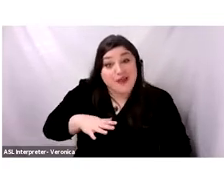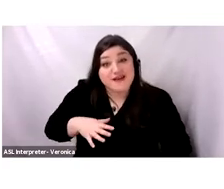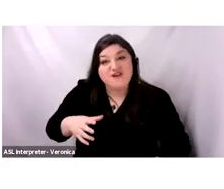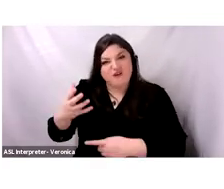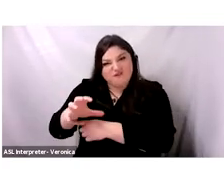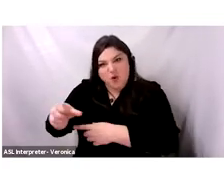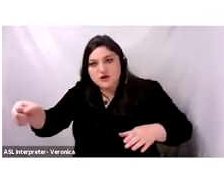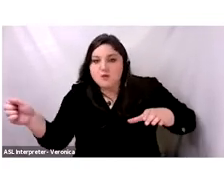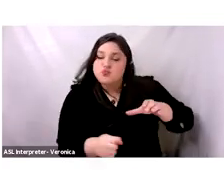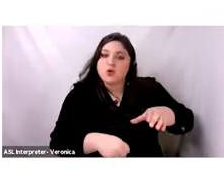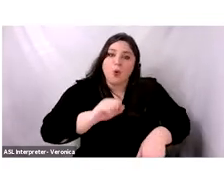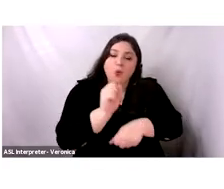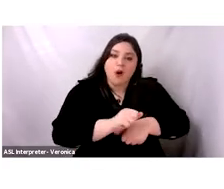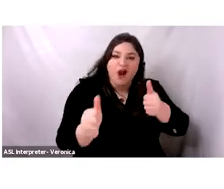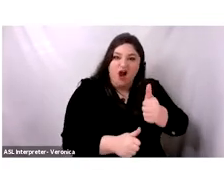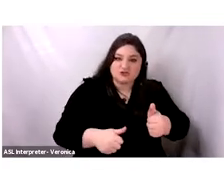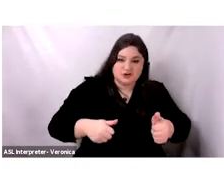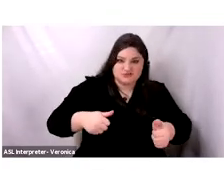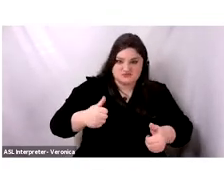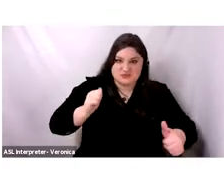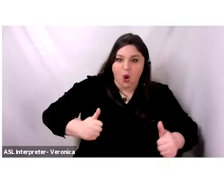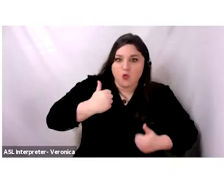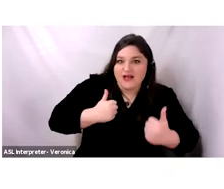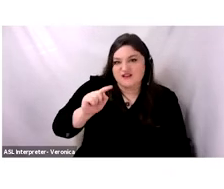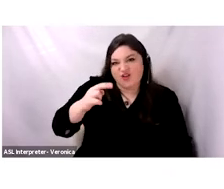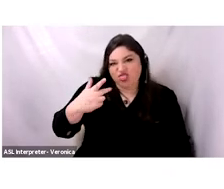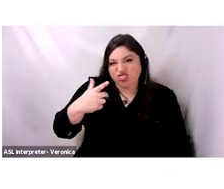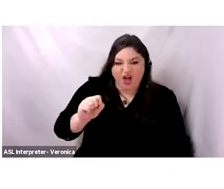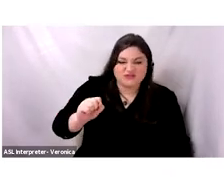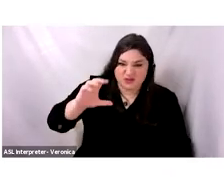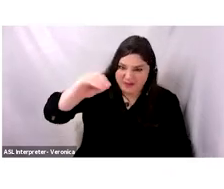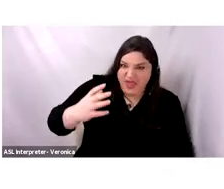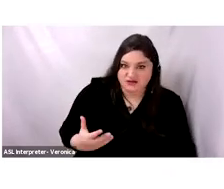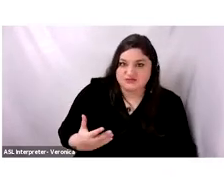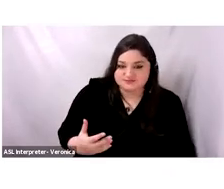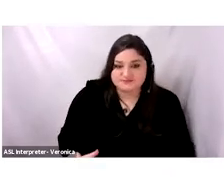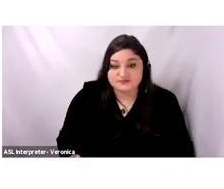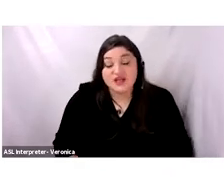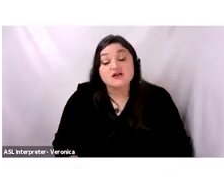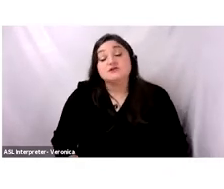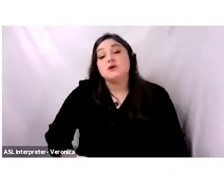of thugs. And this actually changed the entire social